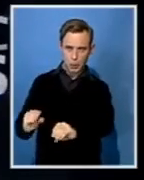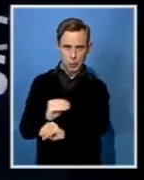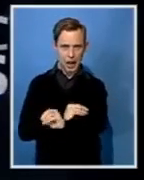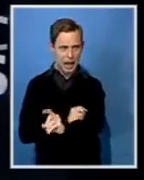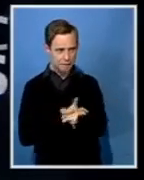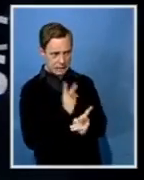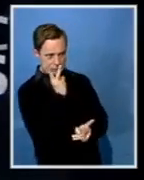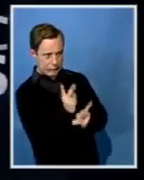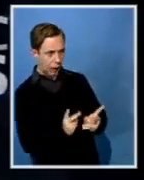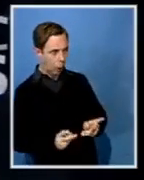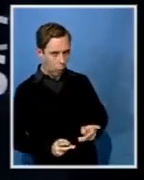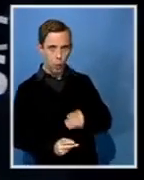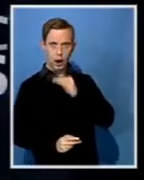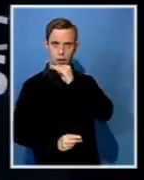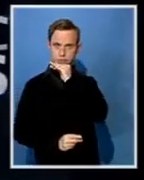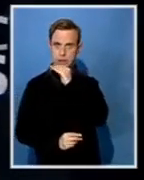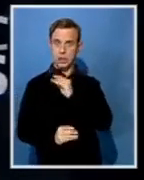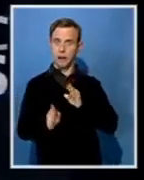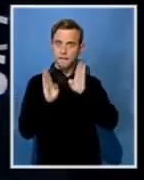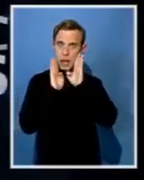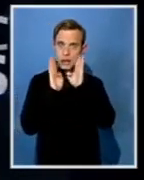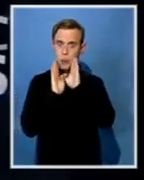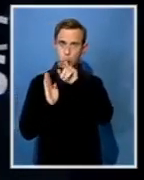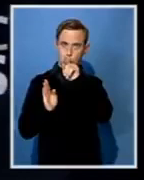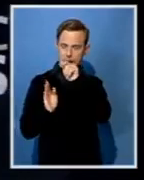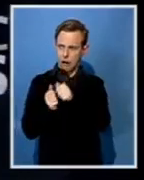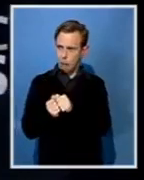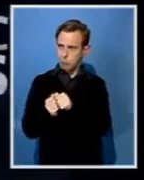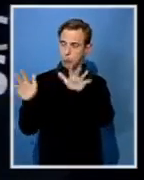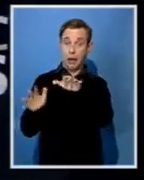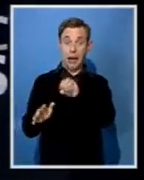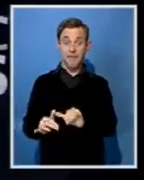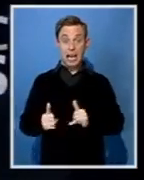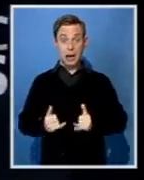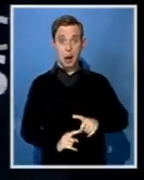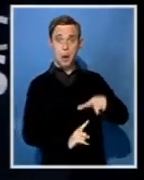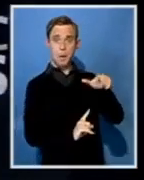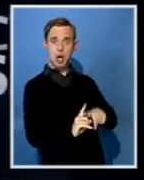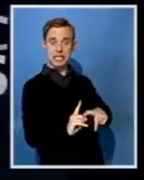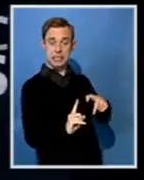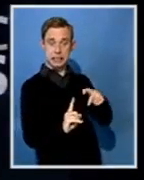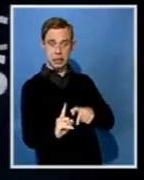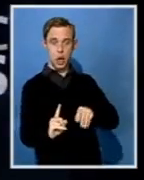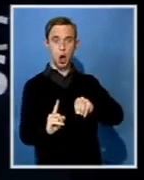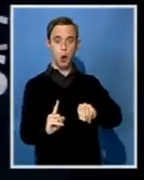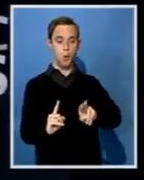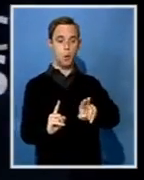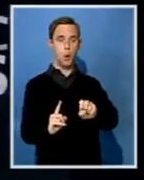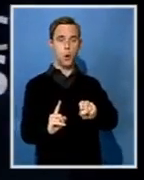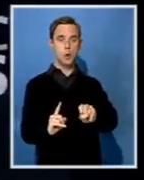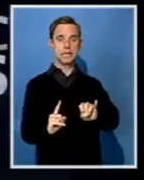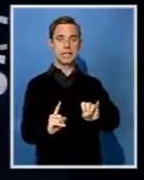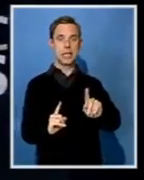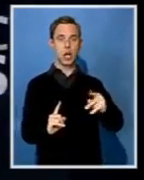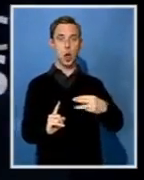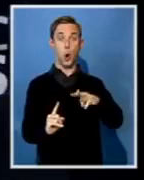posting on social media. Is it real? Is it not real? Well, let's catch up with Effet, who's in Harare right now. Effet, thanks